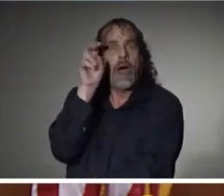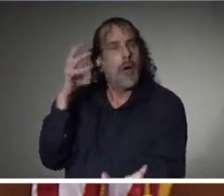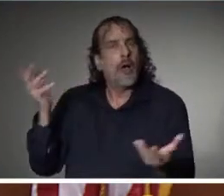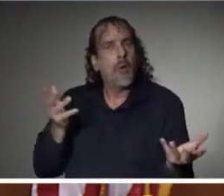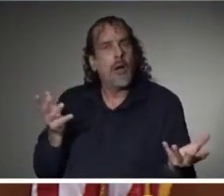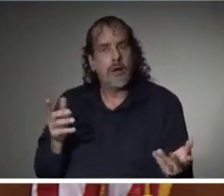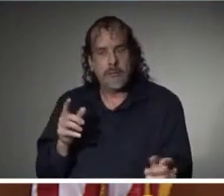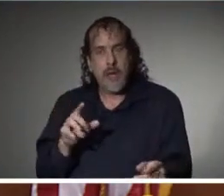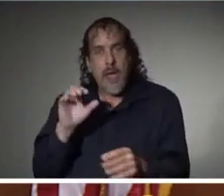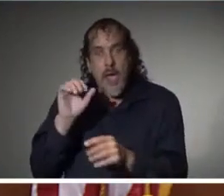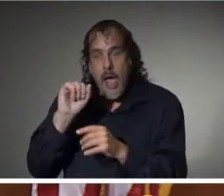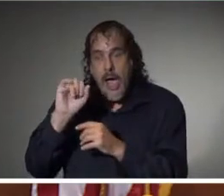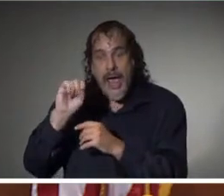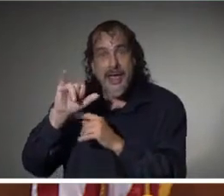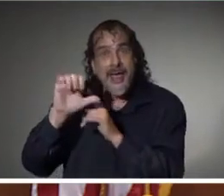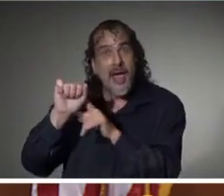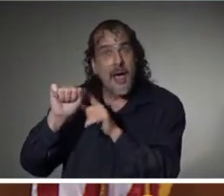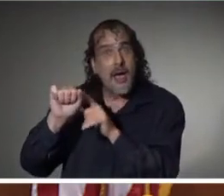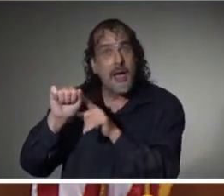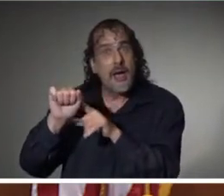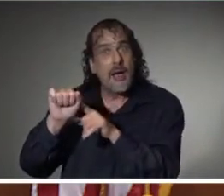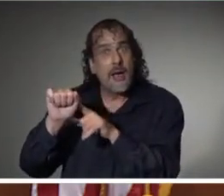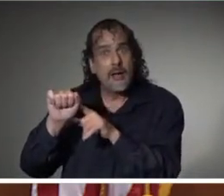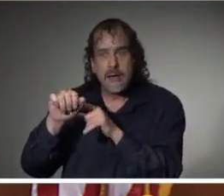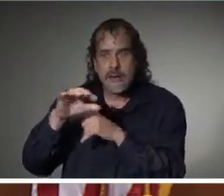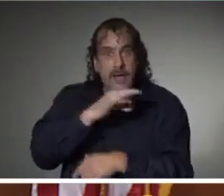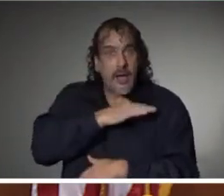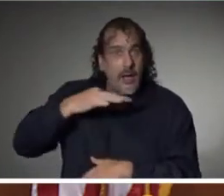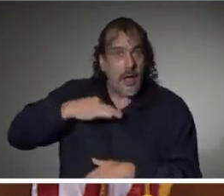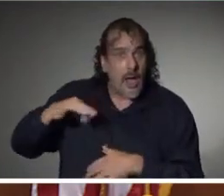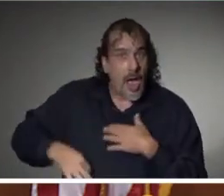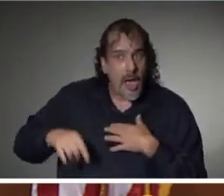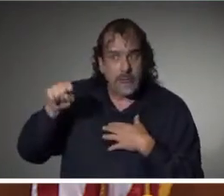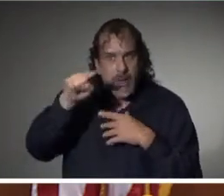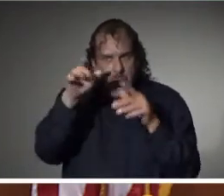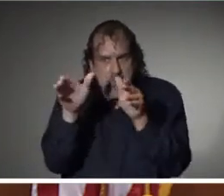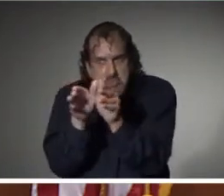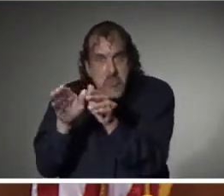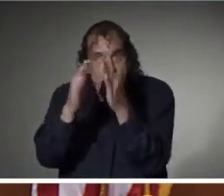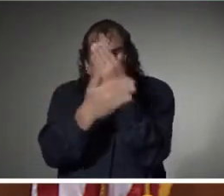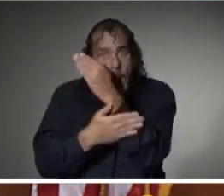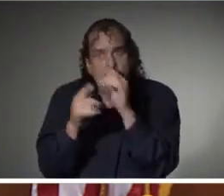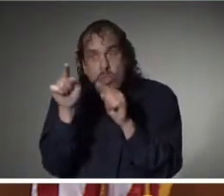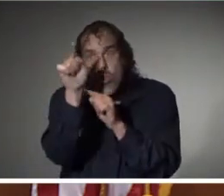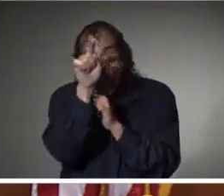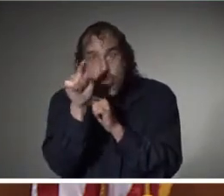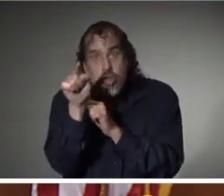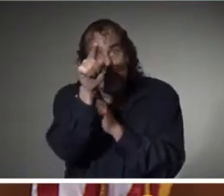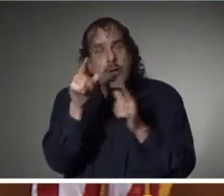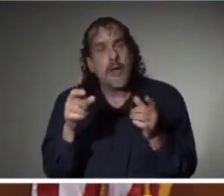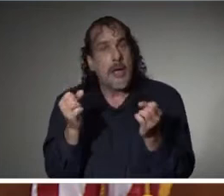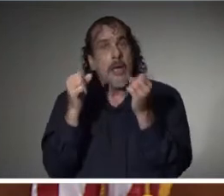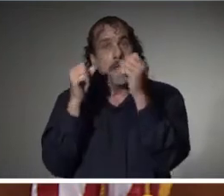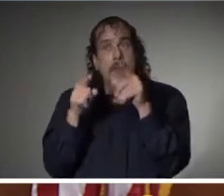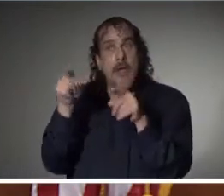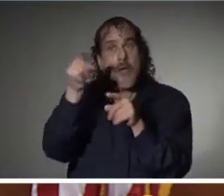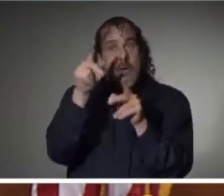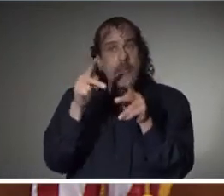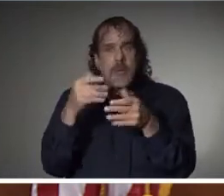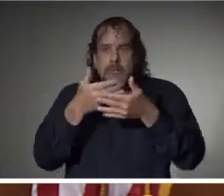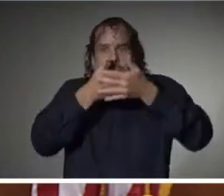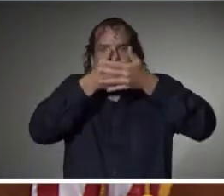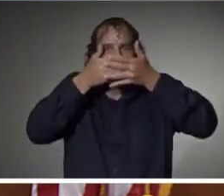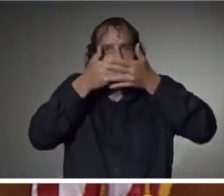go to Asia, particularly China and otherwise, in many instances, a lot of those individuals have been wearing